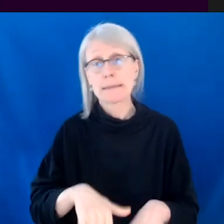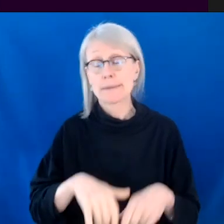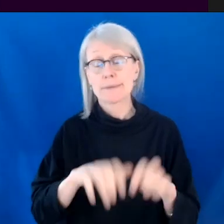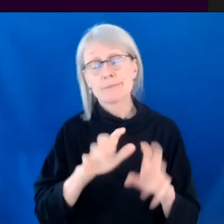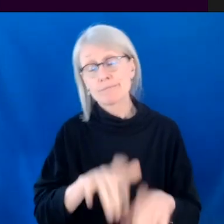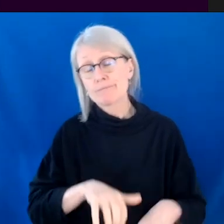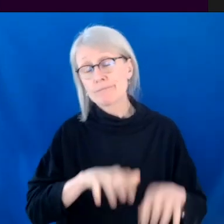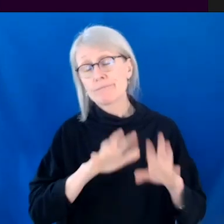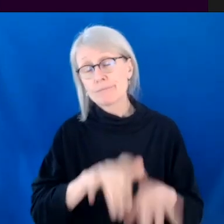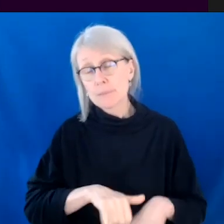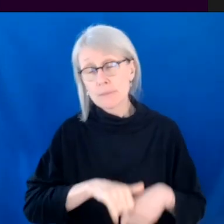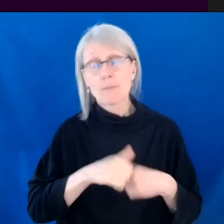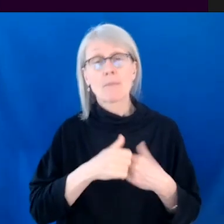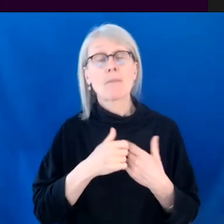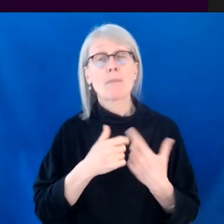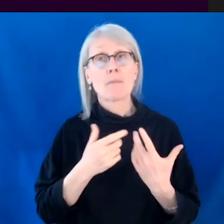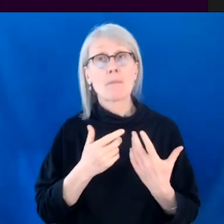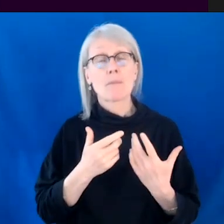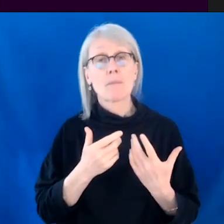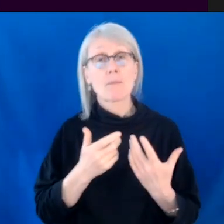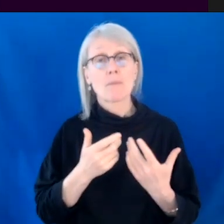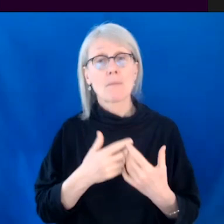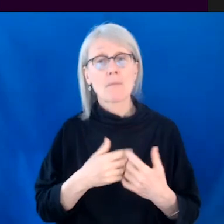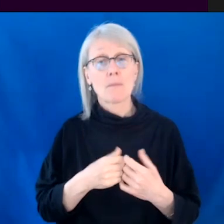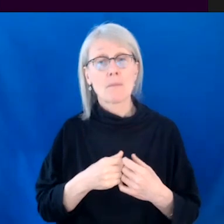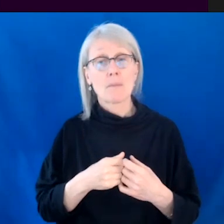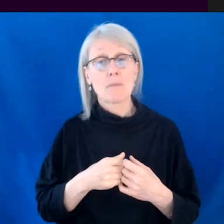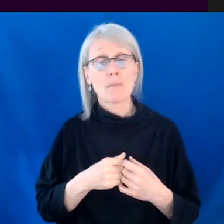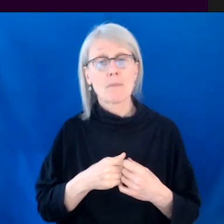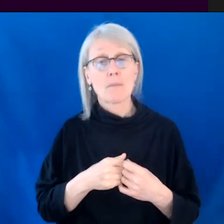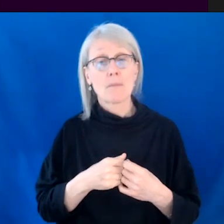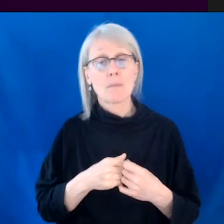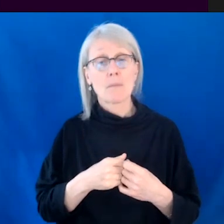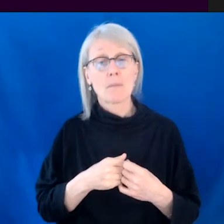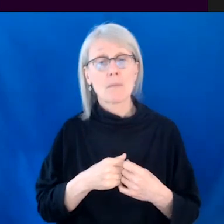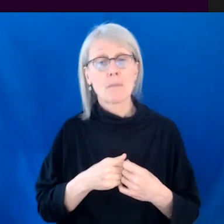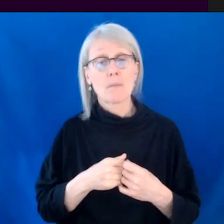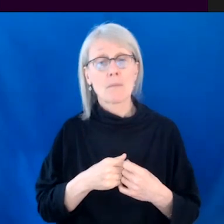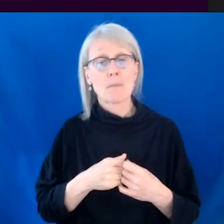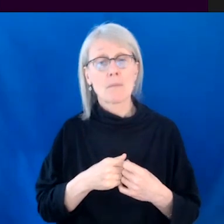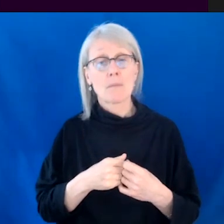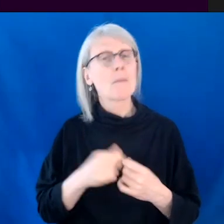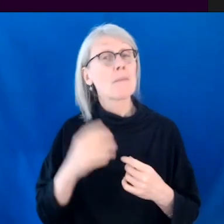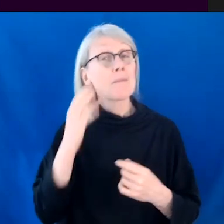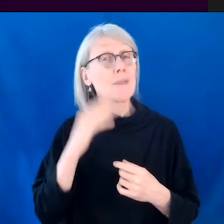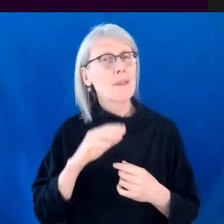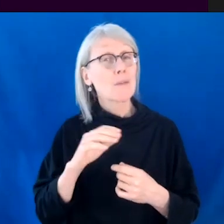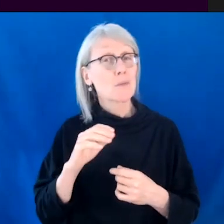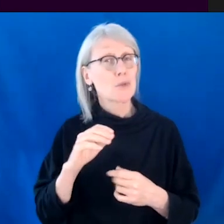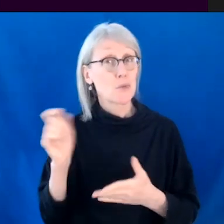And then I'll do that. Um, that thing you can do in, in your script writing program